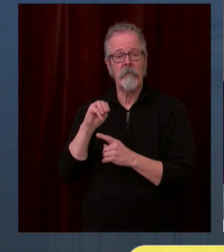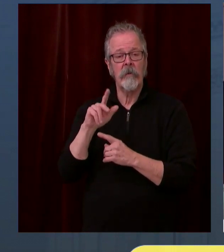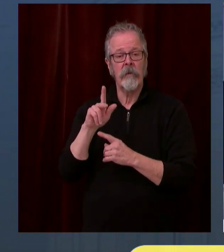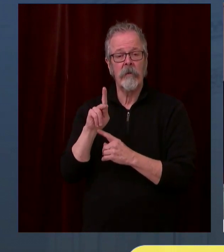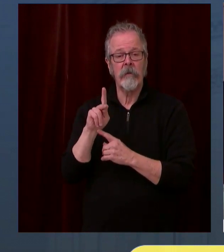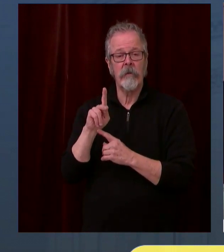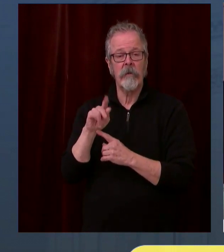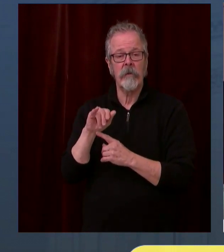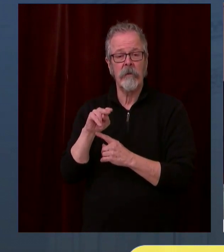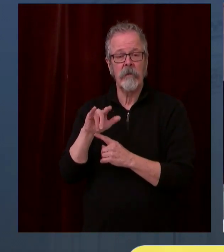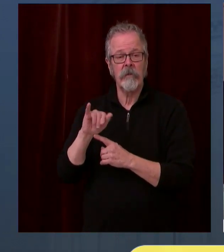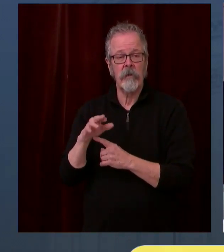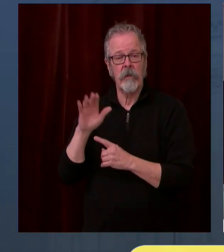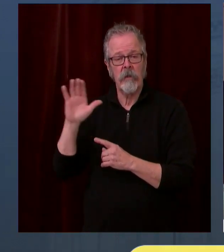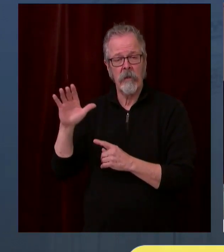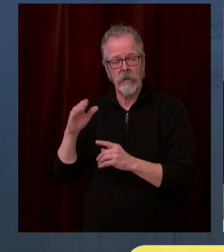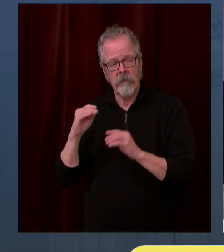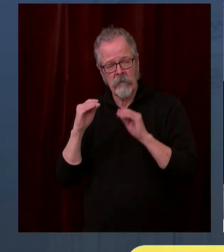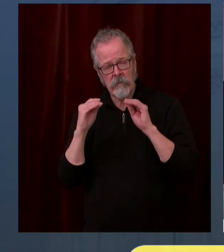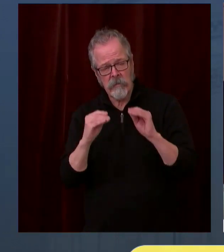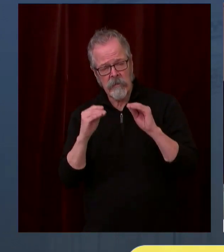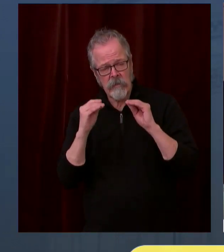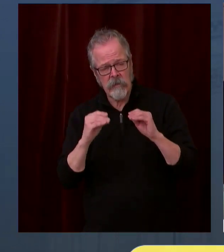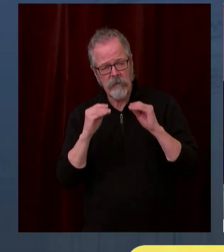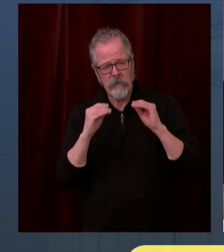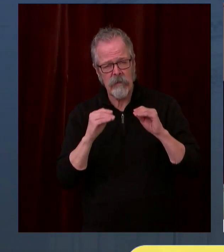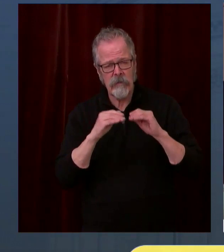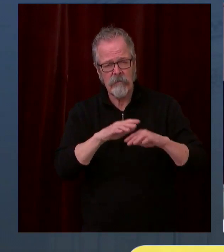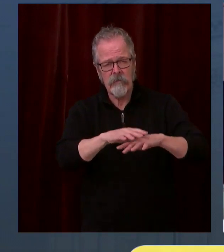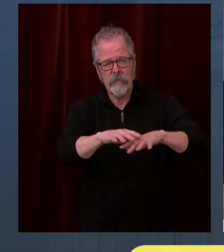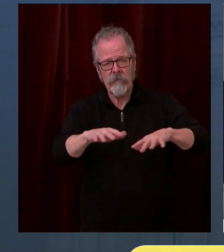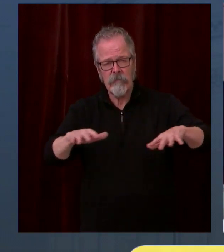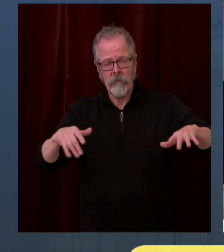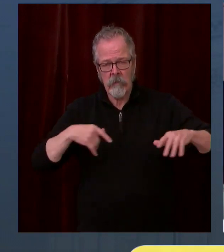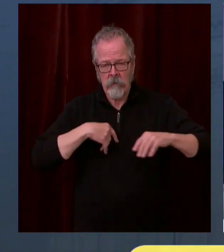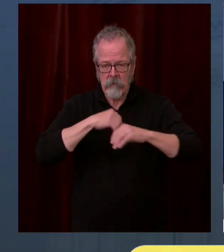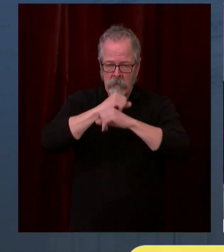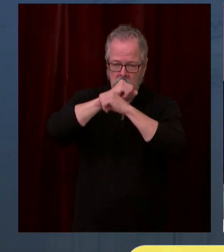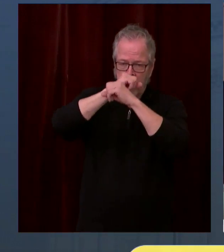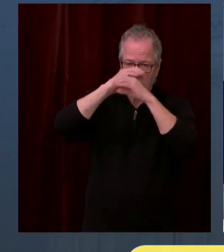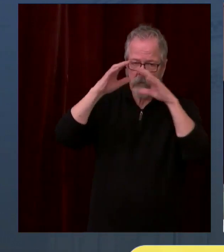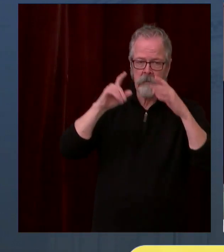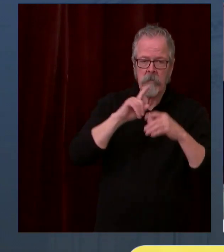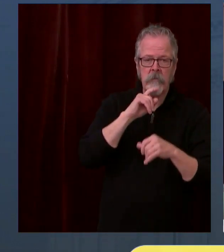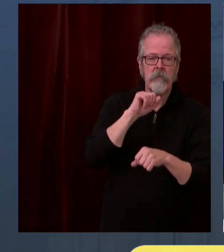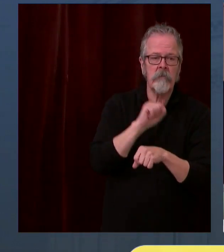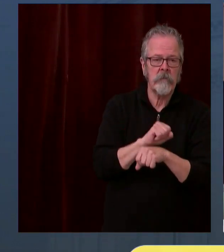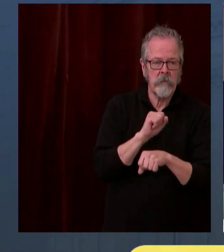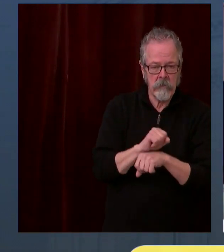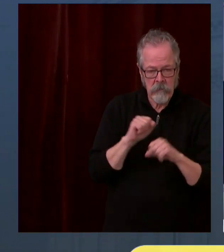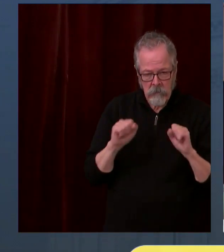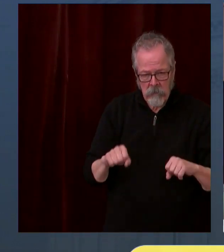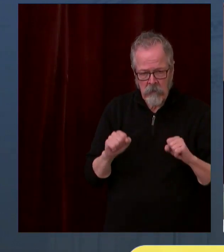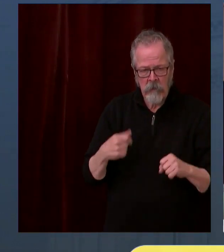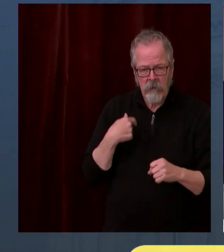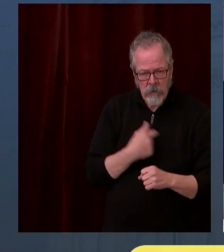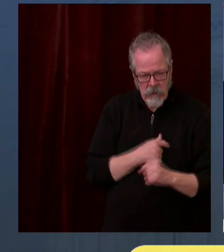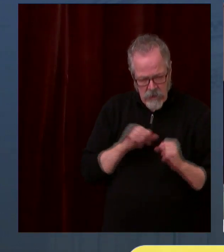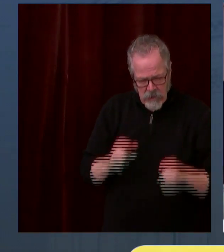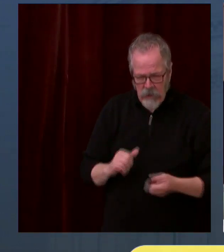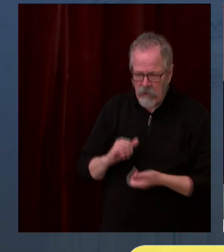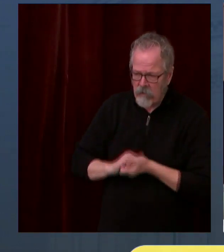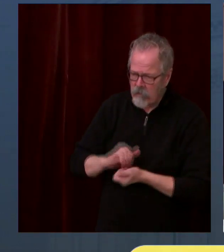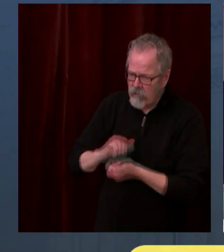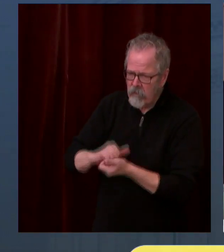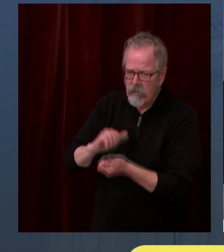effort, making sure that no one is left behind and that we're all looking out and taking care of one